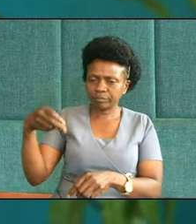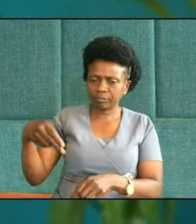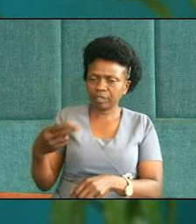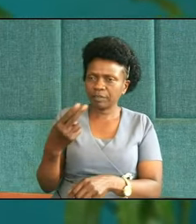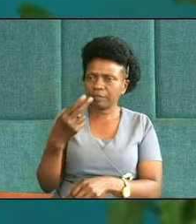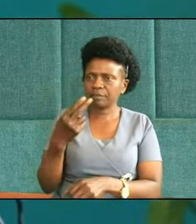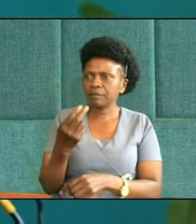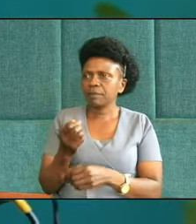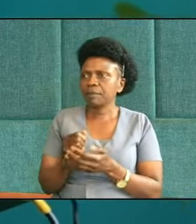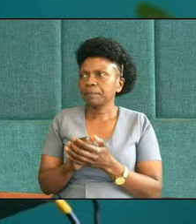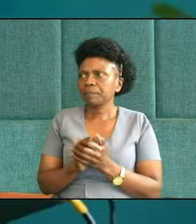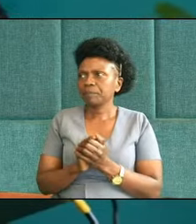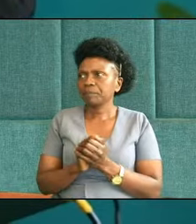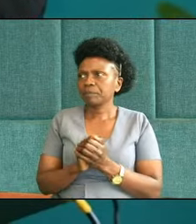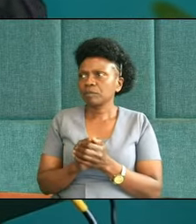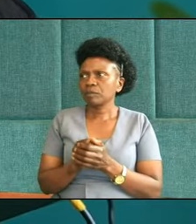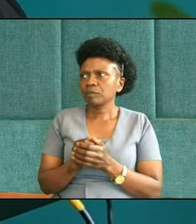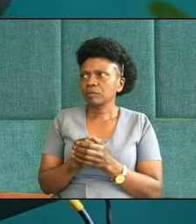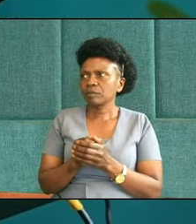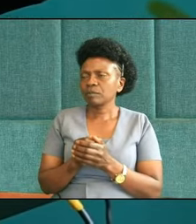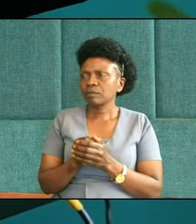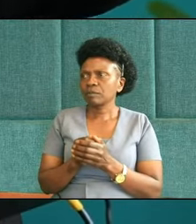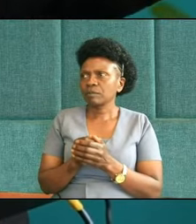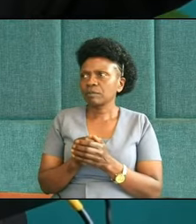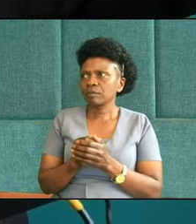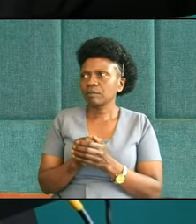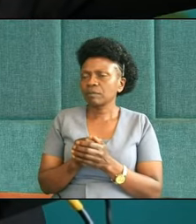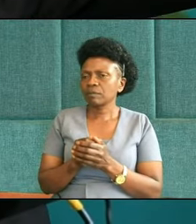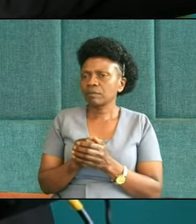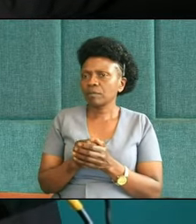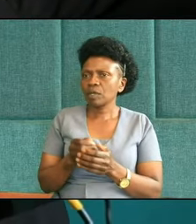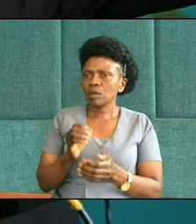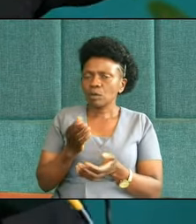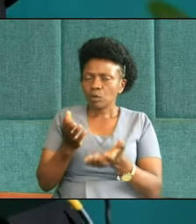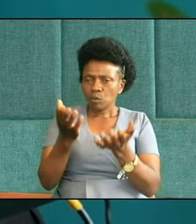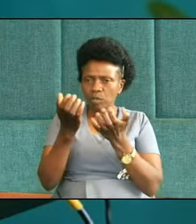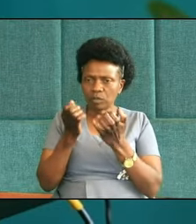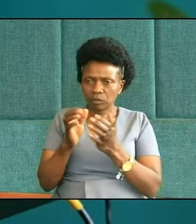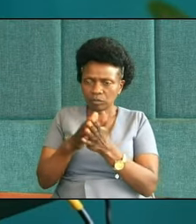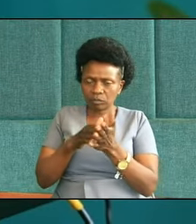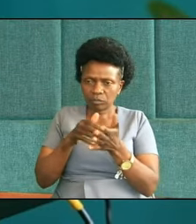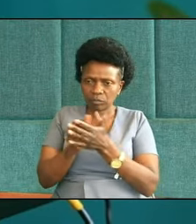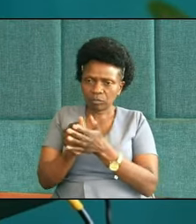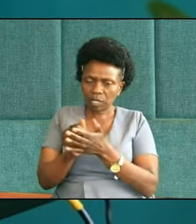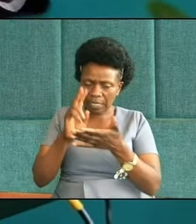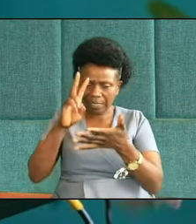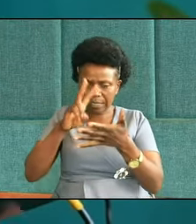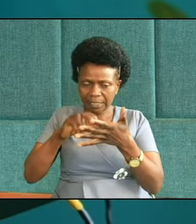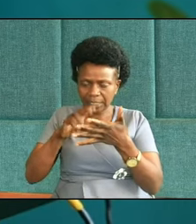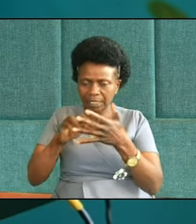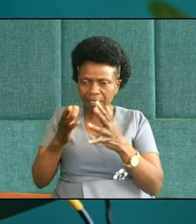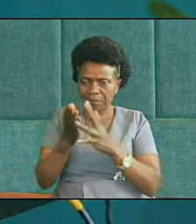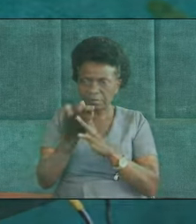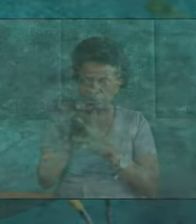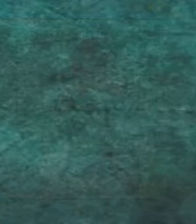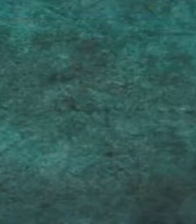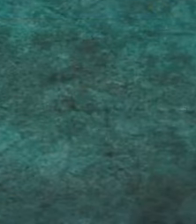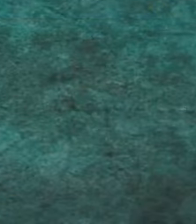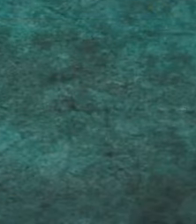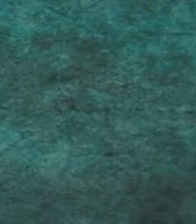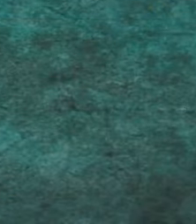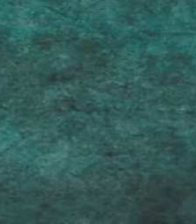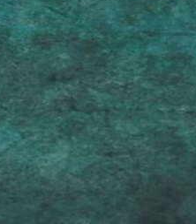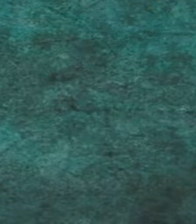It's an interesting fact that we've got the story of Judah in between the story of Joseph. And it begins this way. It came to pass at